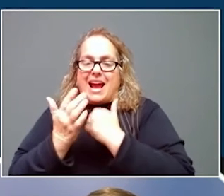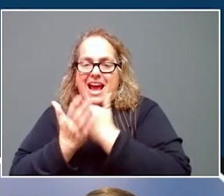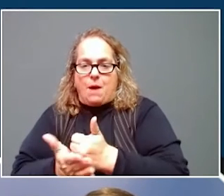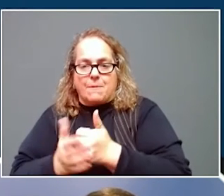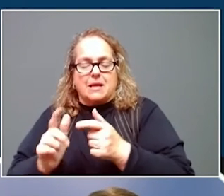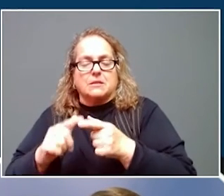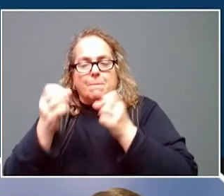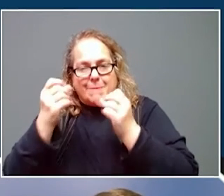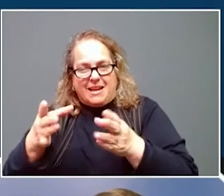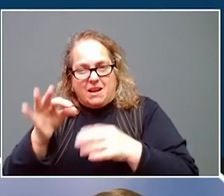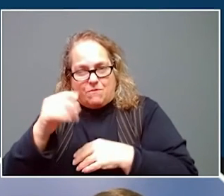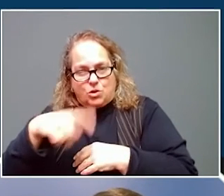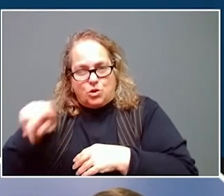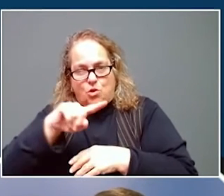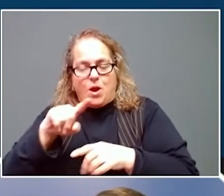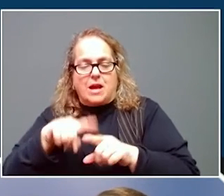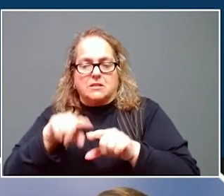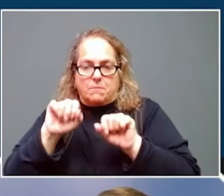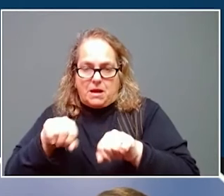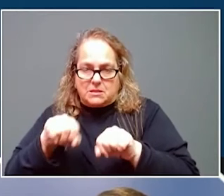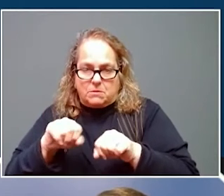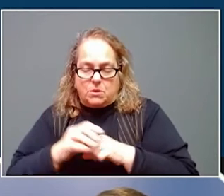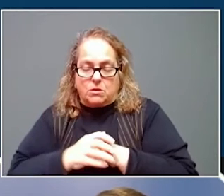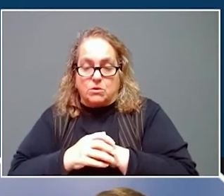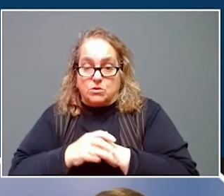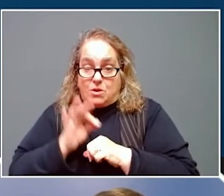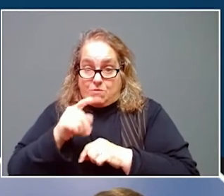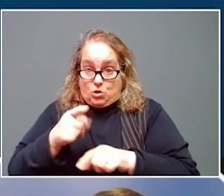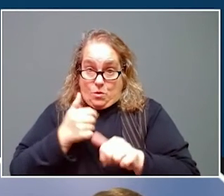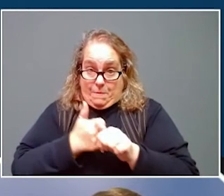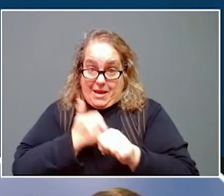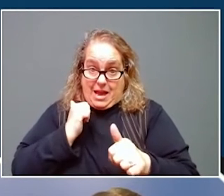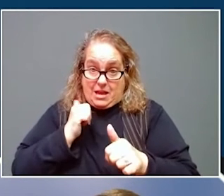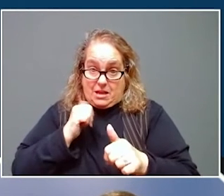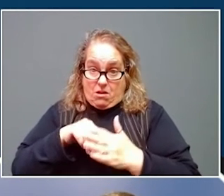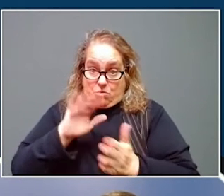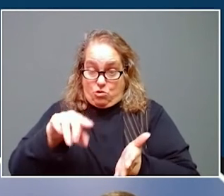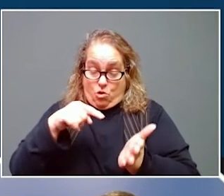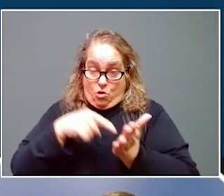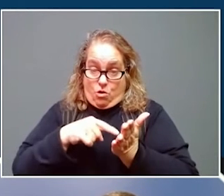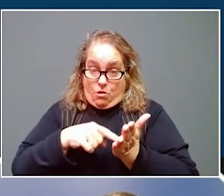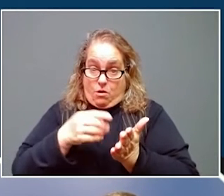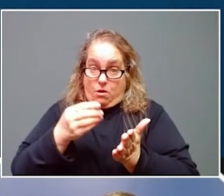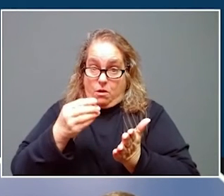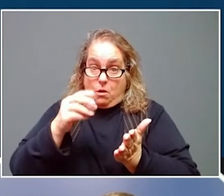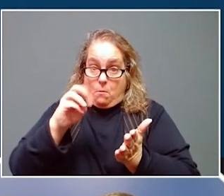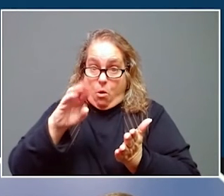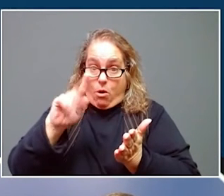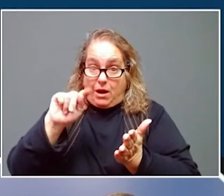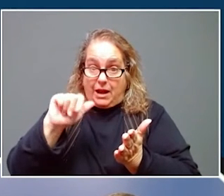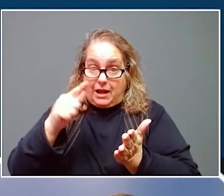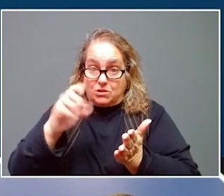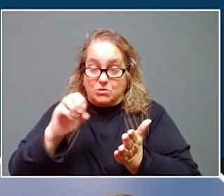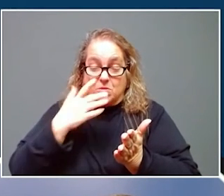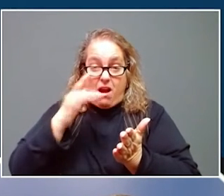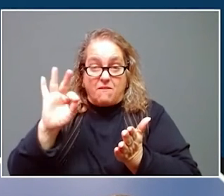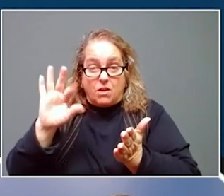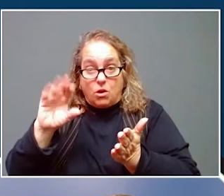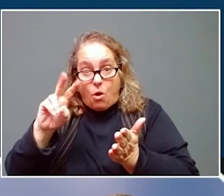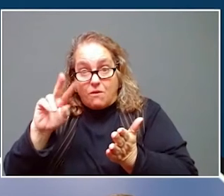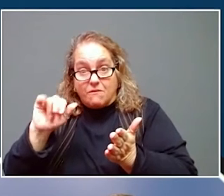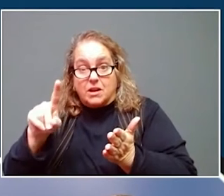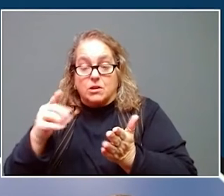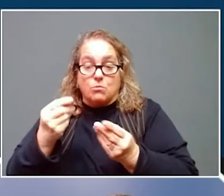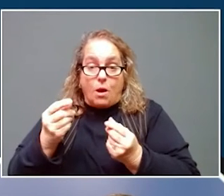you out there as possible. So if you are behind on your mortgage because of COVID, behind on your property taxes, behind